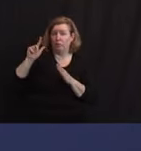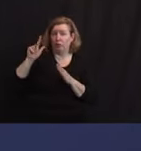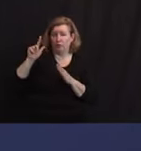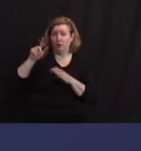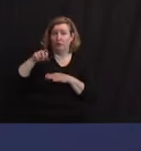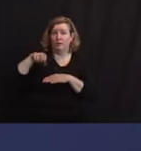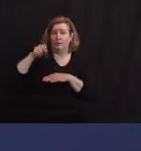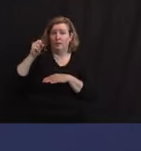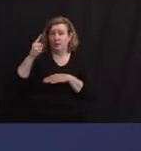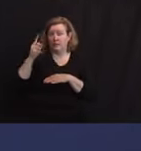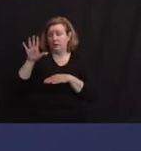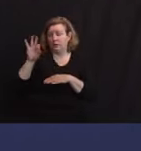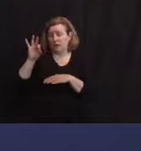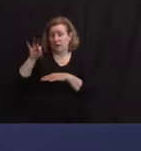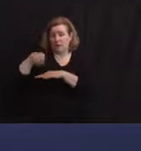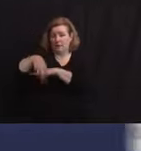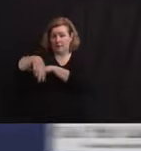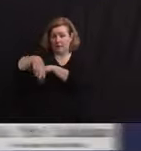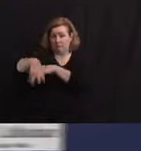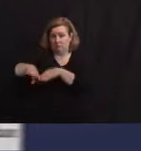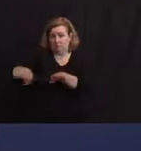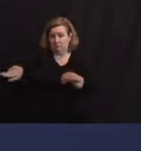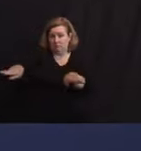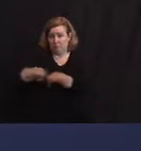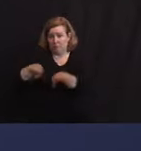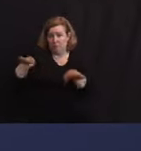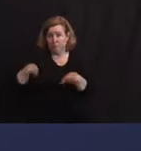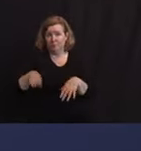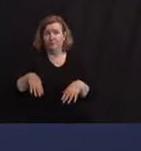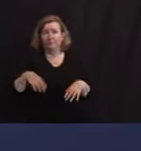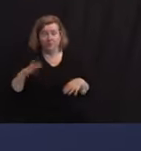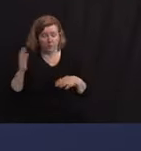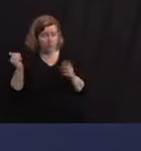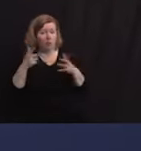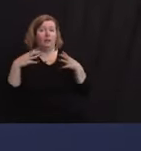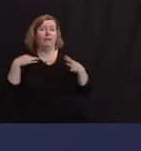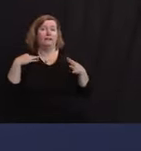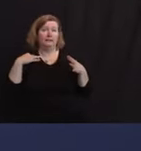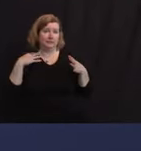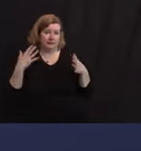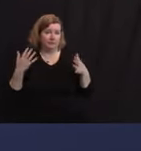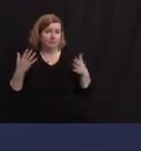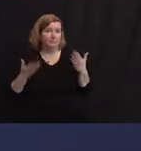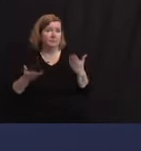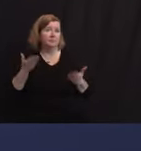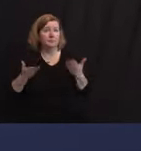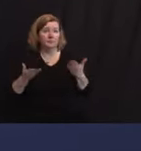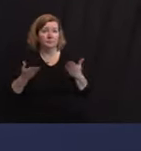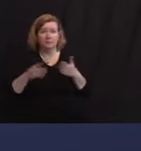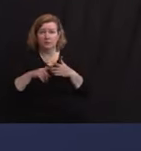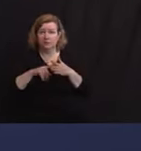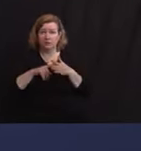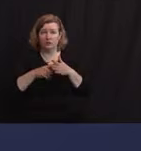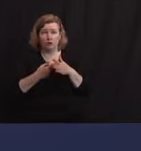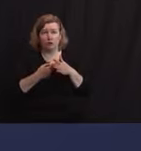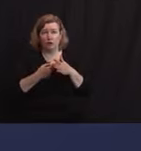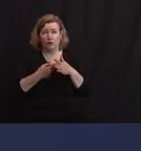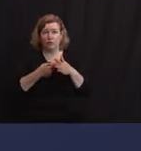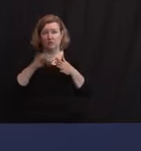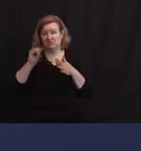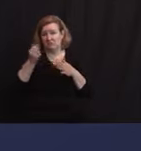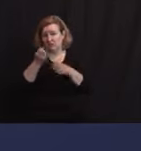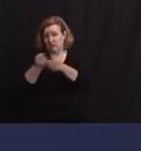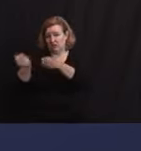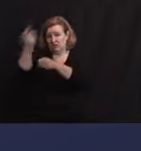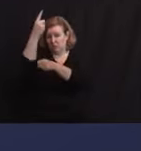So, again, this group pool of candidates will probably make up the classes starting in January of next year.